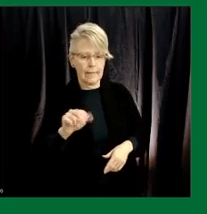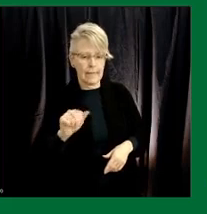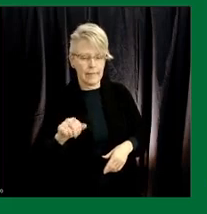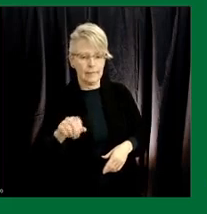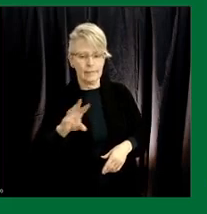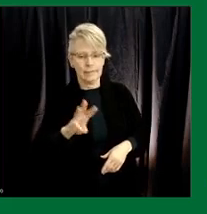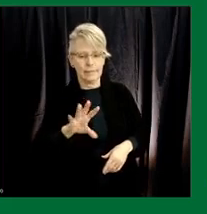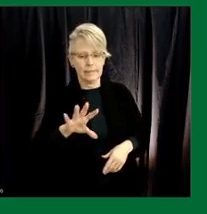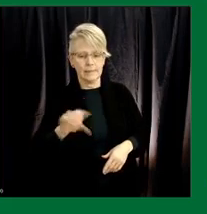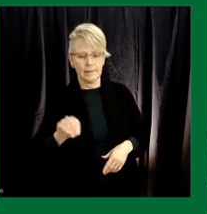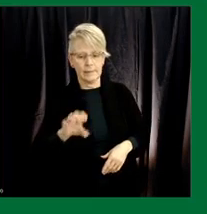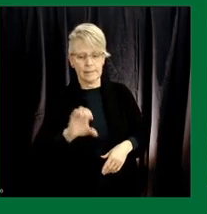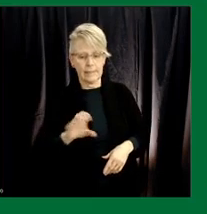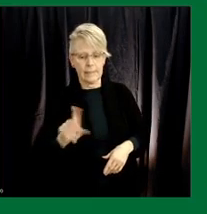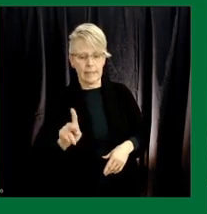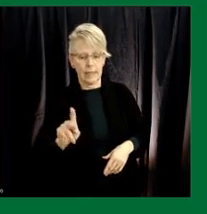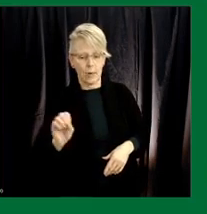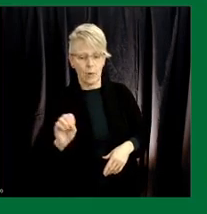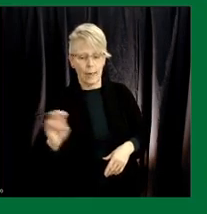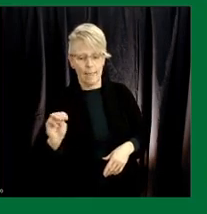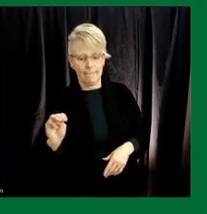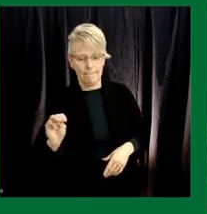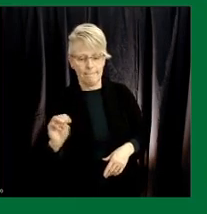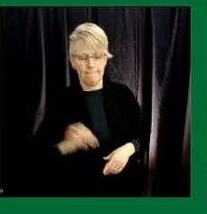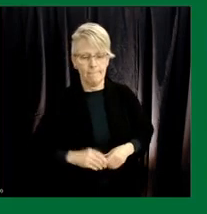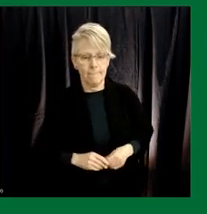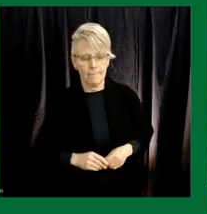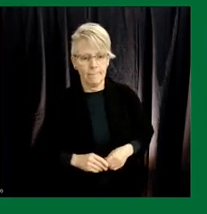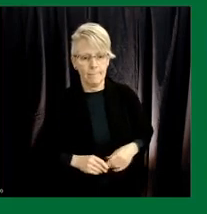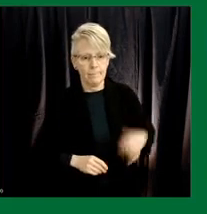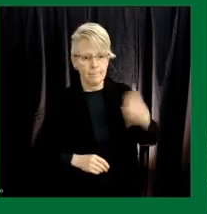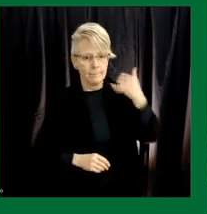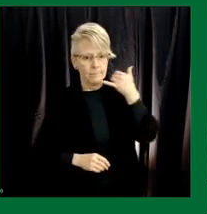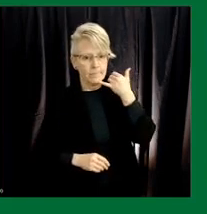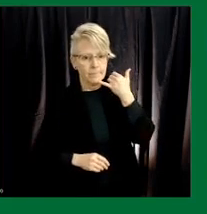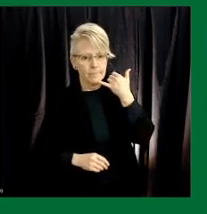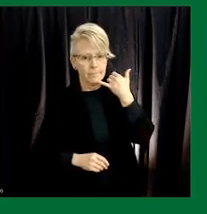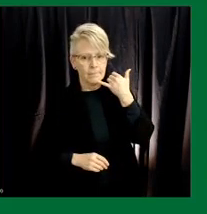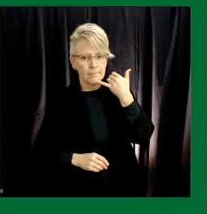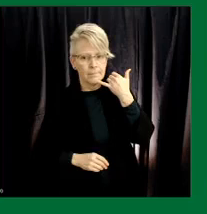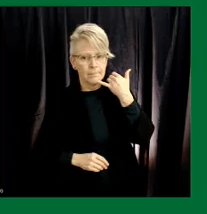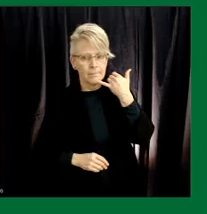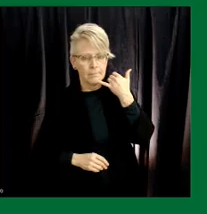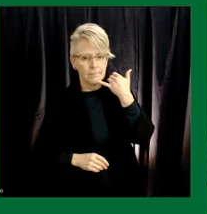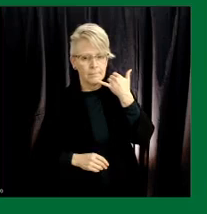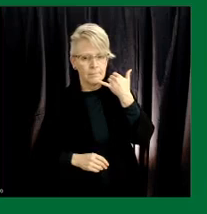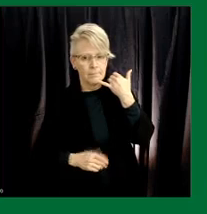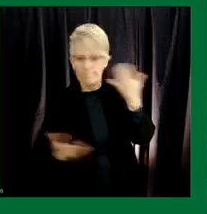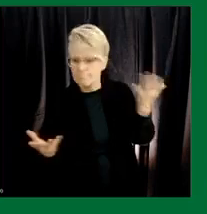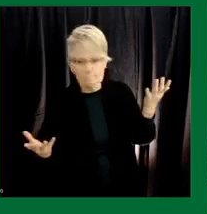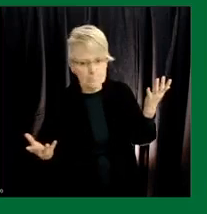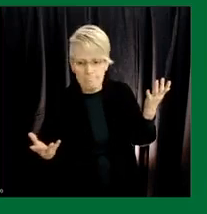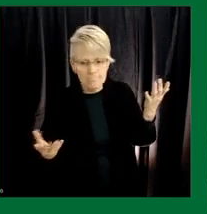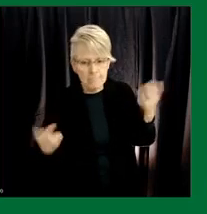we'll